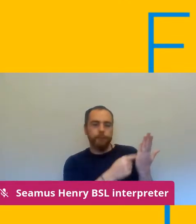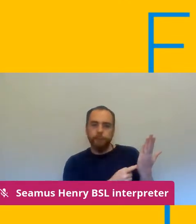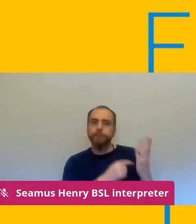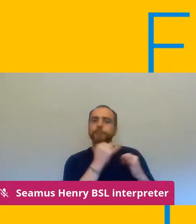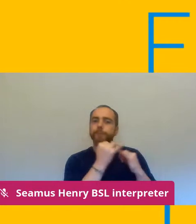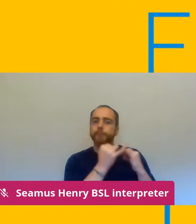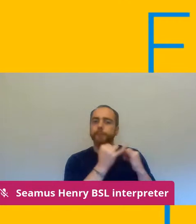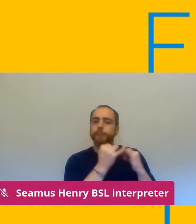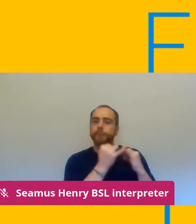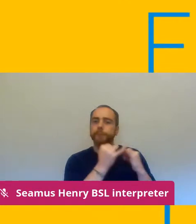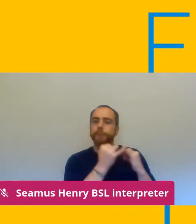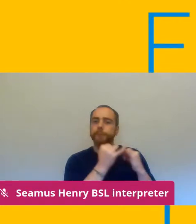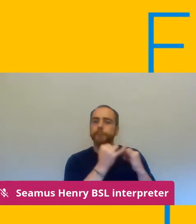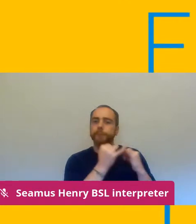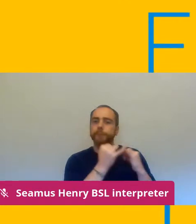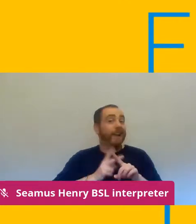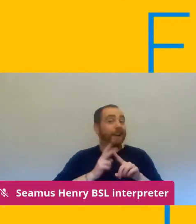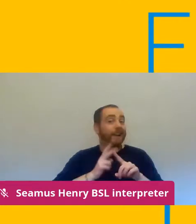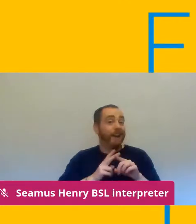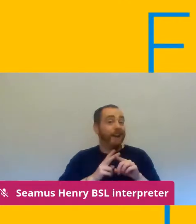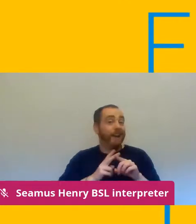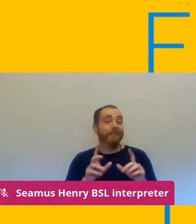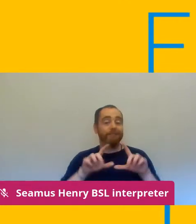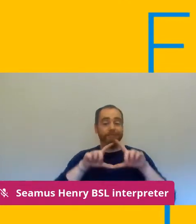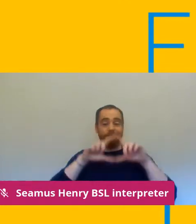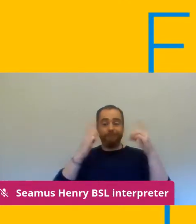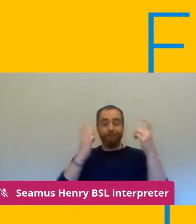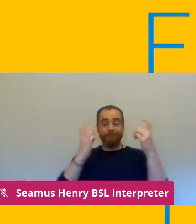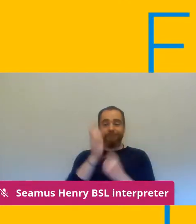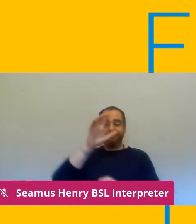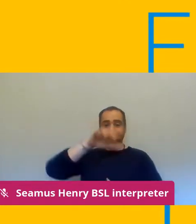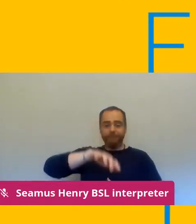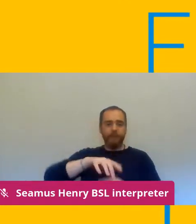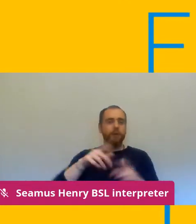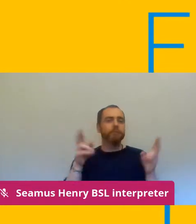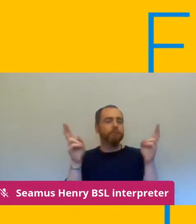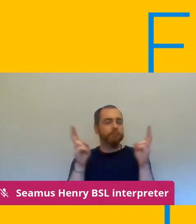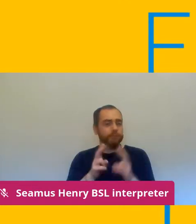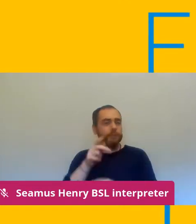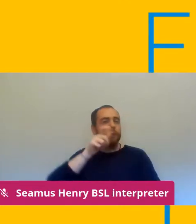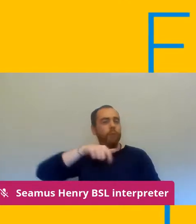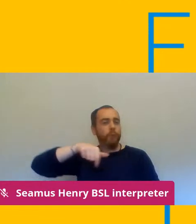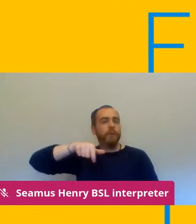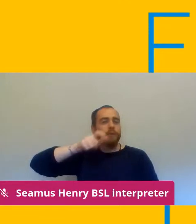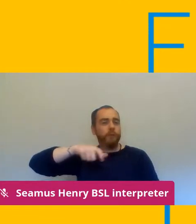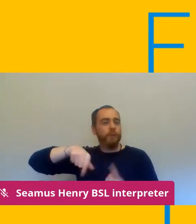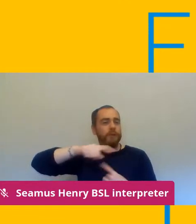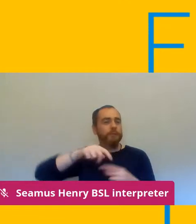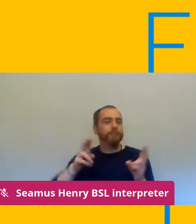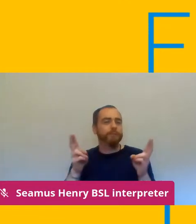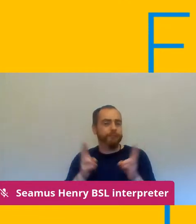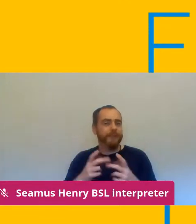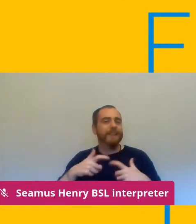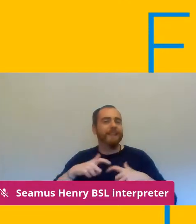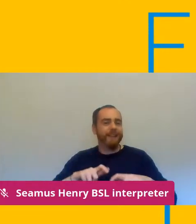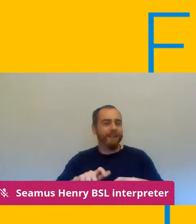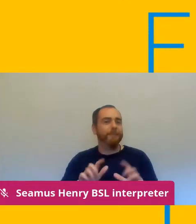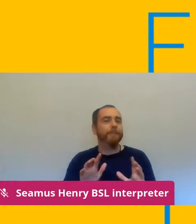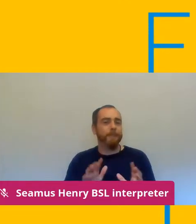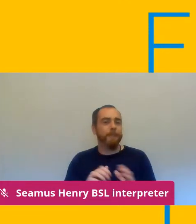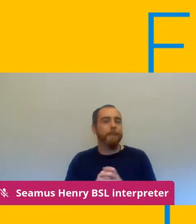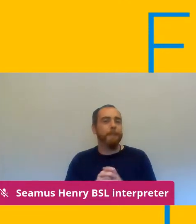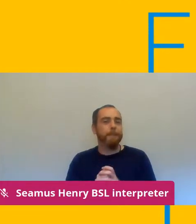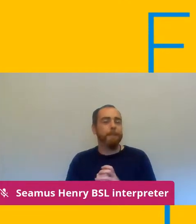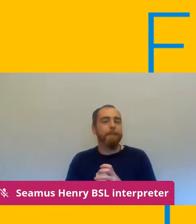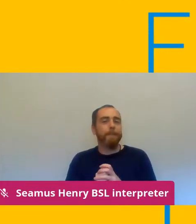reduce numbers on site in the context of a full reopening of colleges and dfe government position around majority of 16 to 19